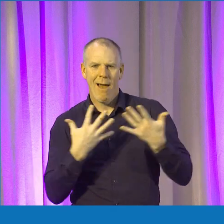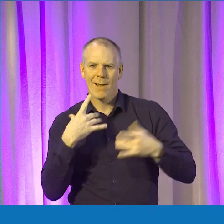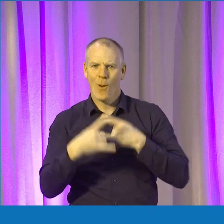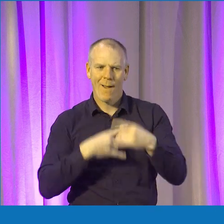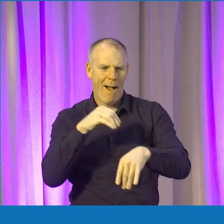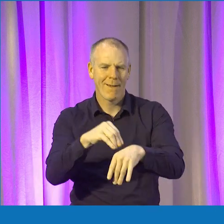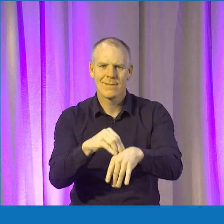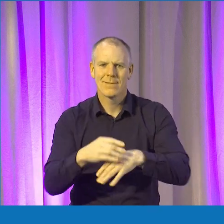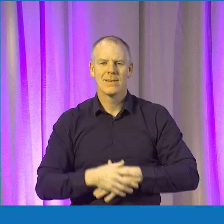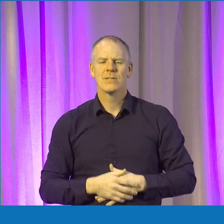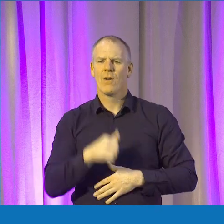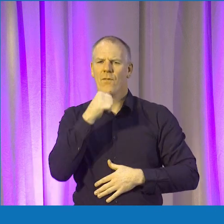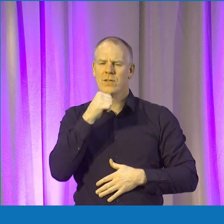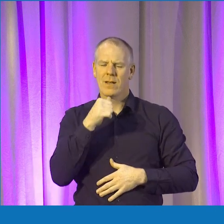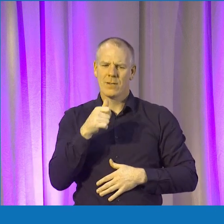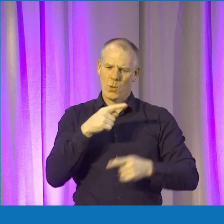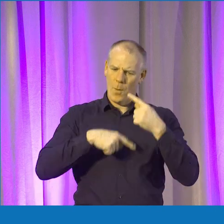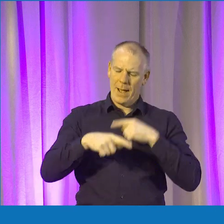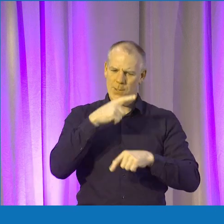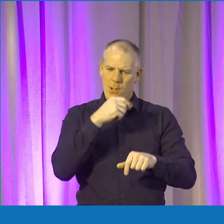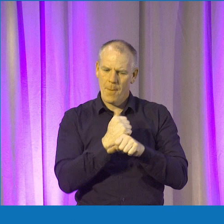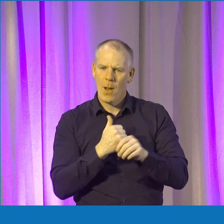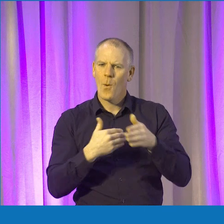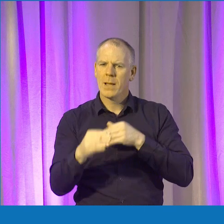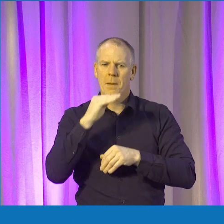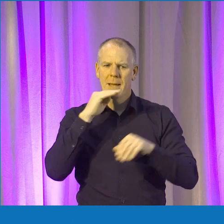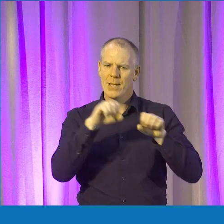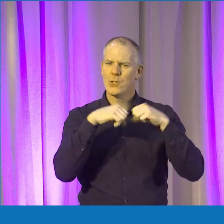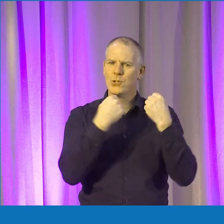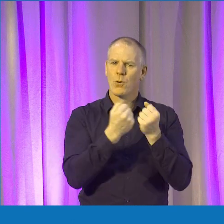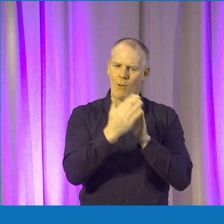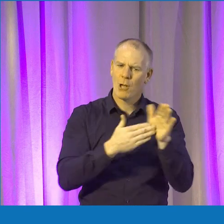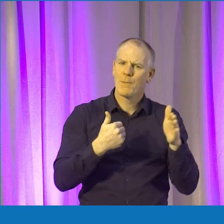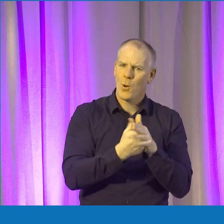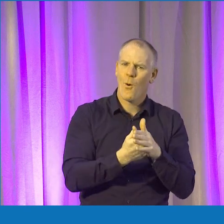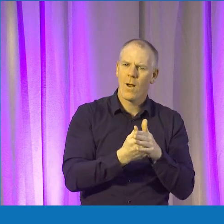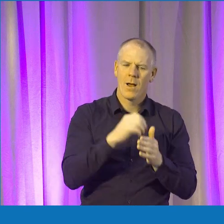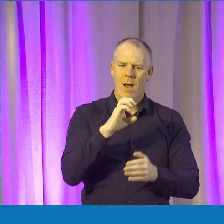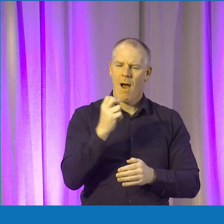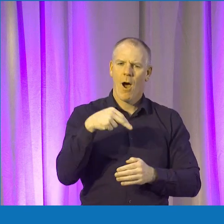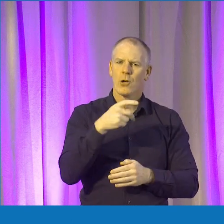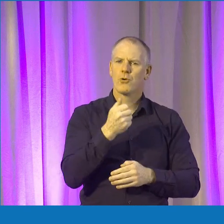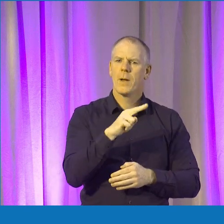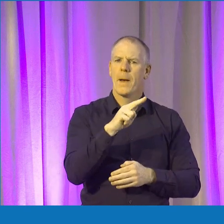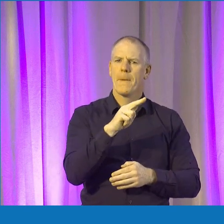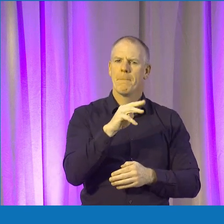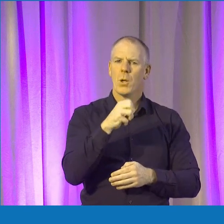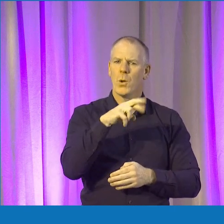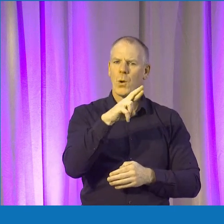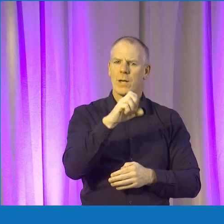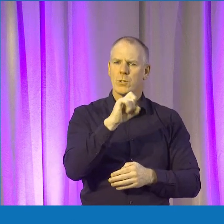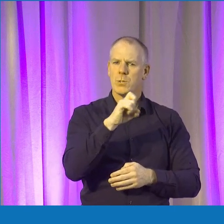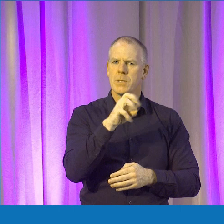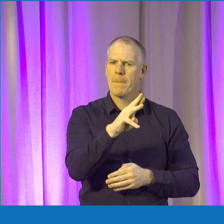I want to go into is to come back and look at the concept of social entrepreneurship. It's something that's thrown around and talked about a lot, but I don't think